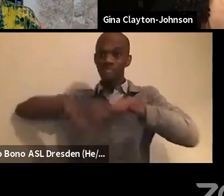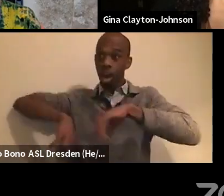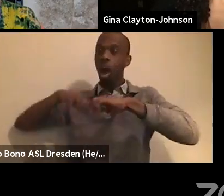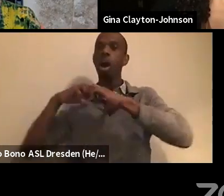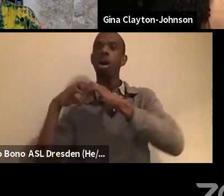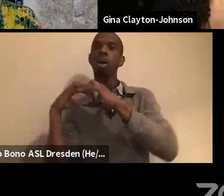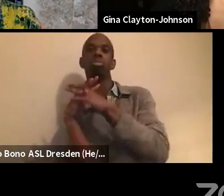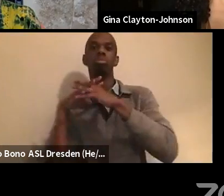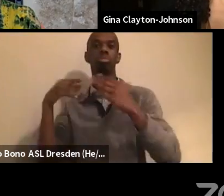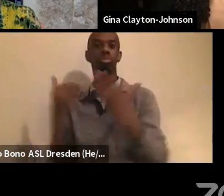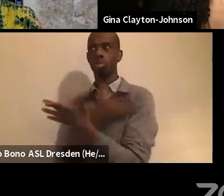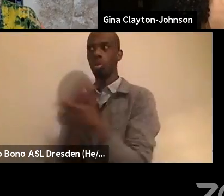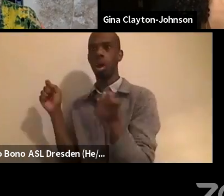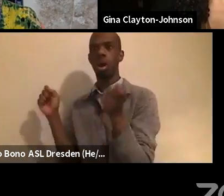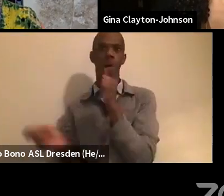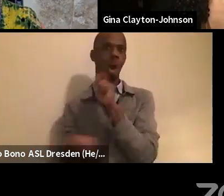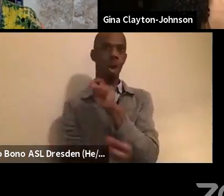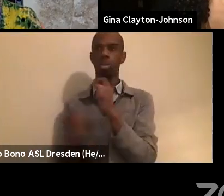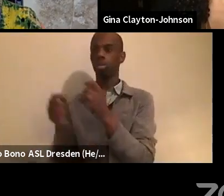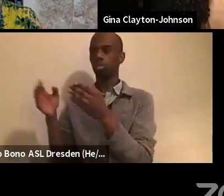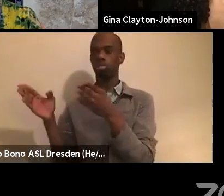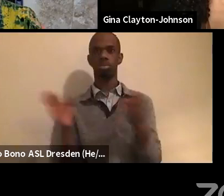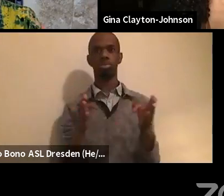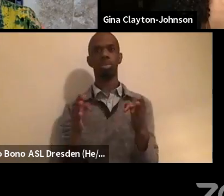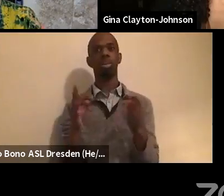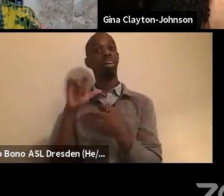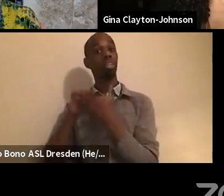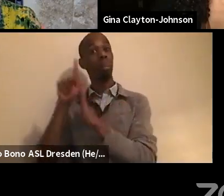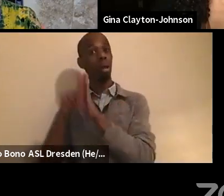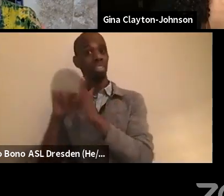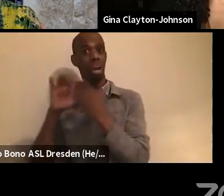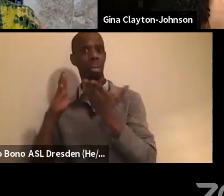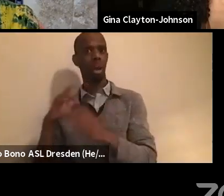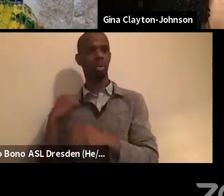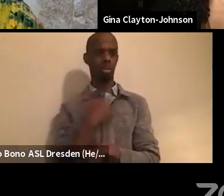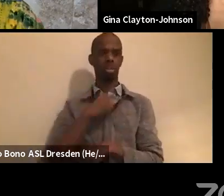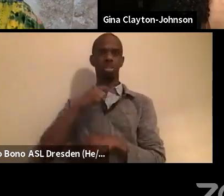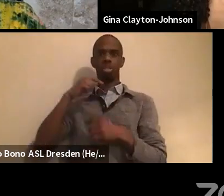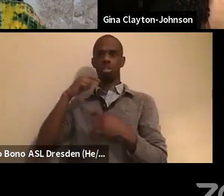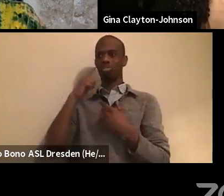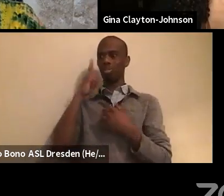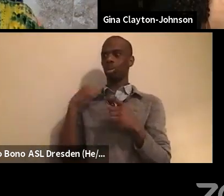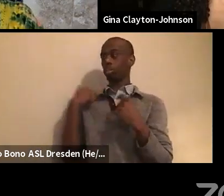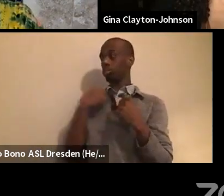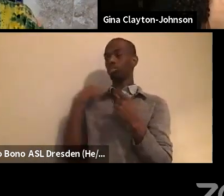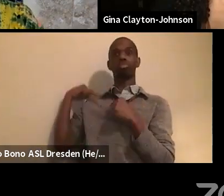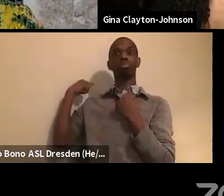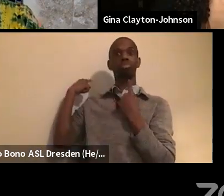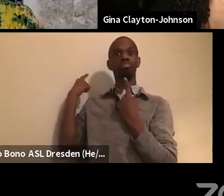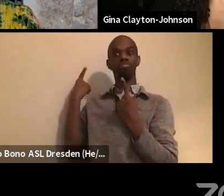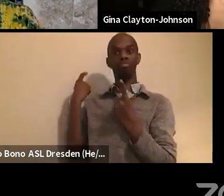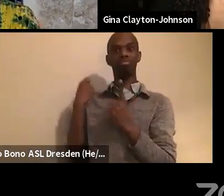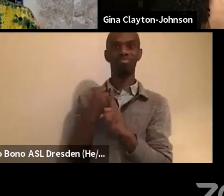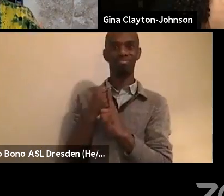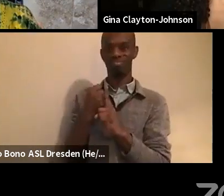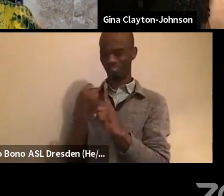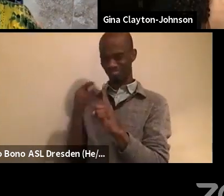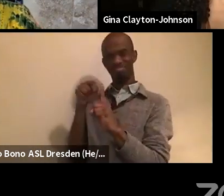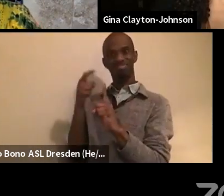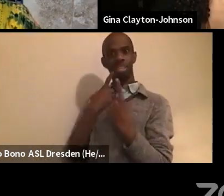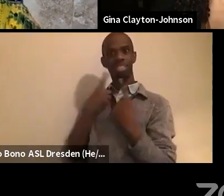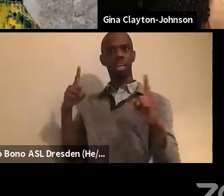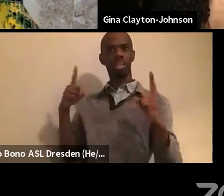it's that kind of policy that has allowed us to be where we're at today while we're still fighting, um, for justice as black people.